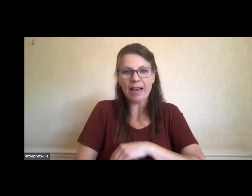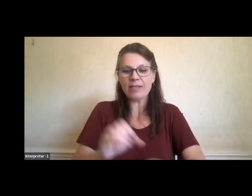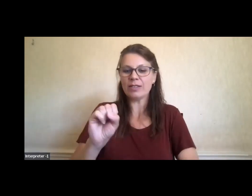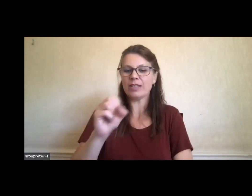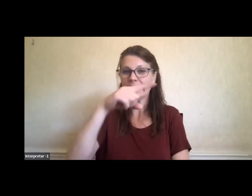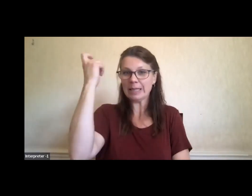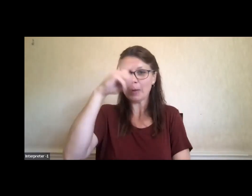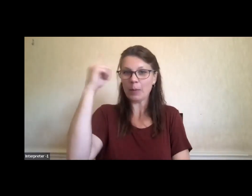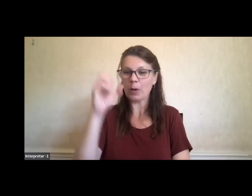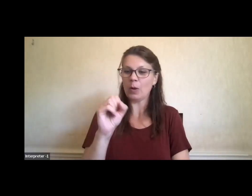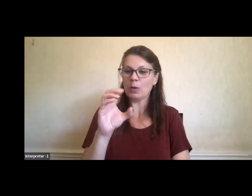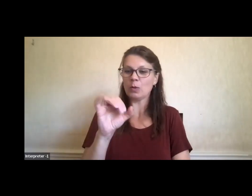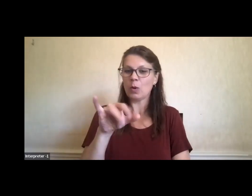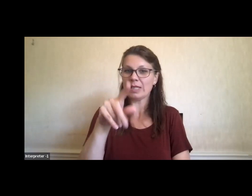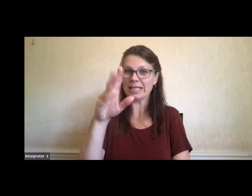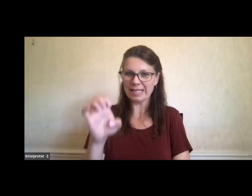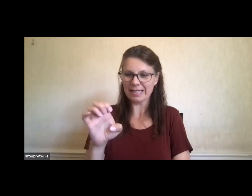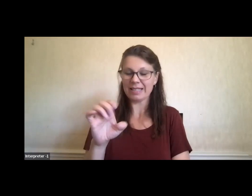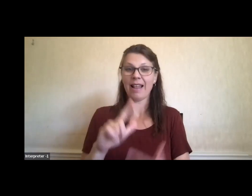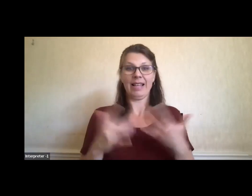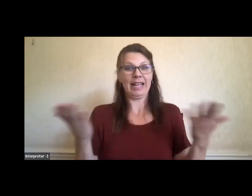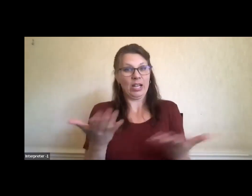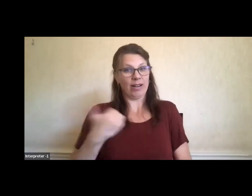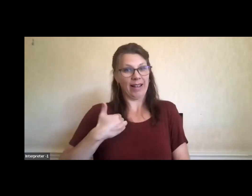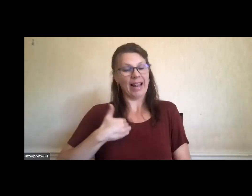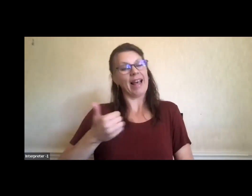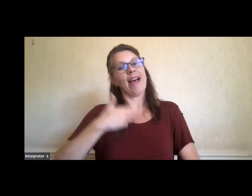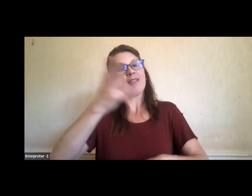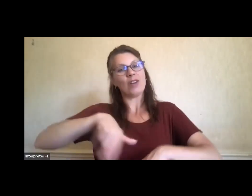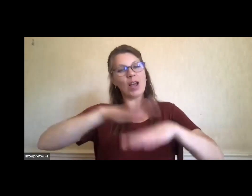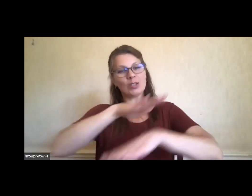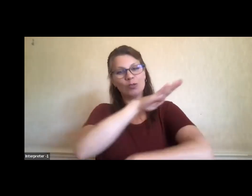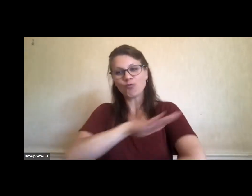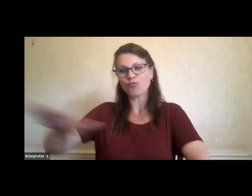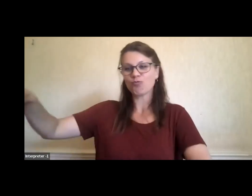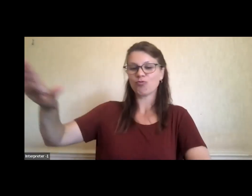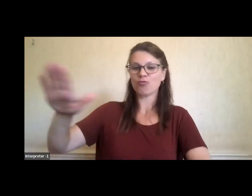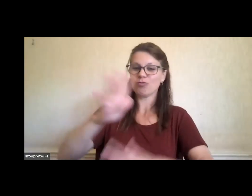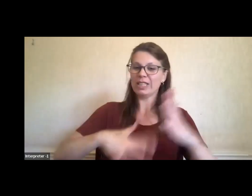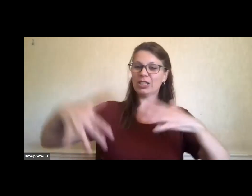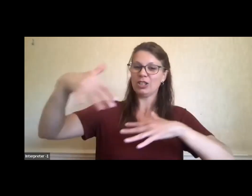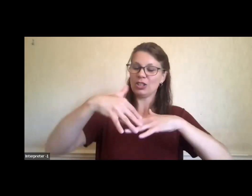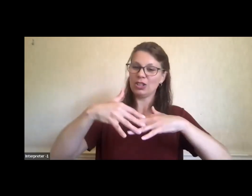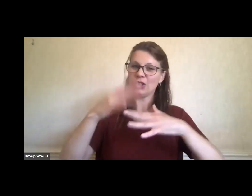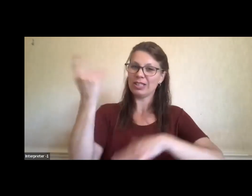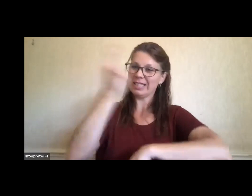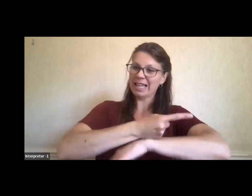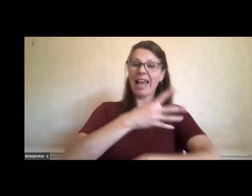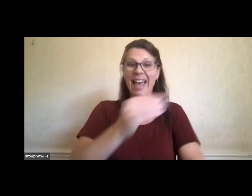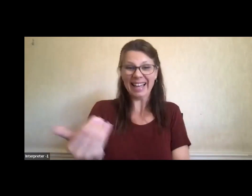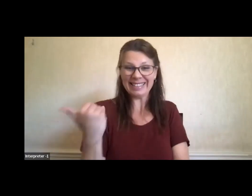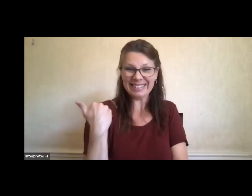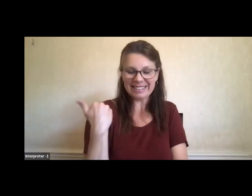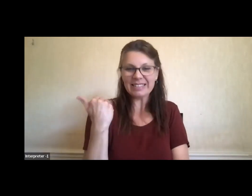celebrated National Indigenous Peoples Day. Hello to all of the fathers out there as well. We just celebrated Father's Day.